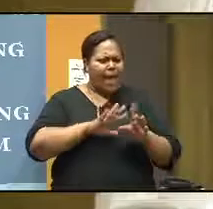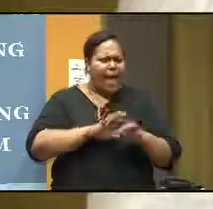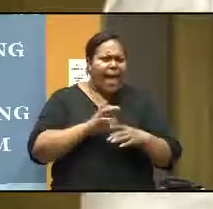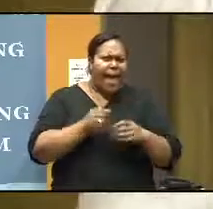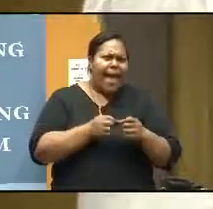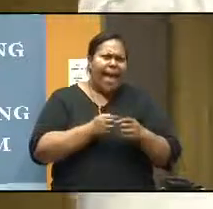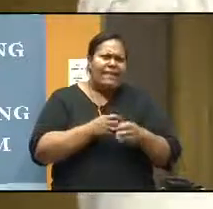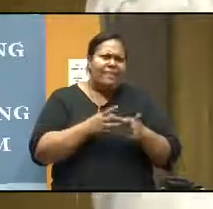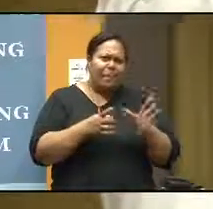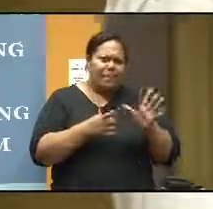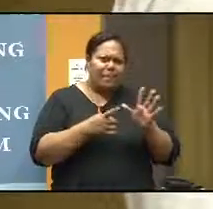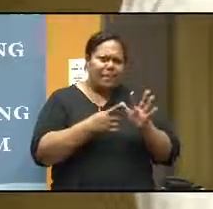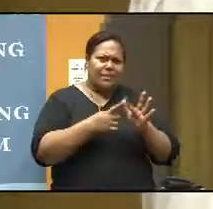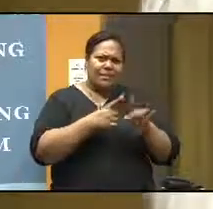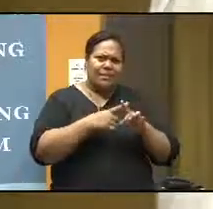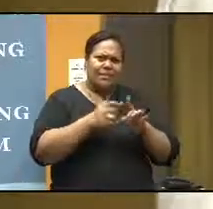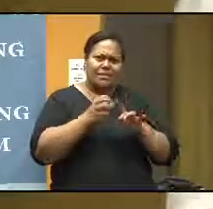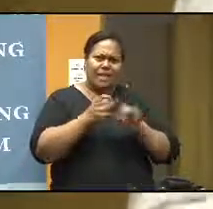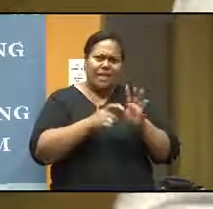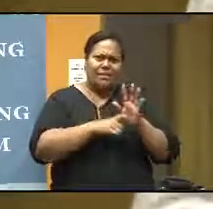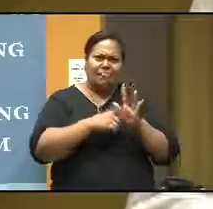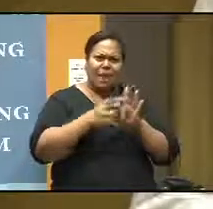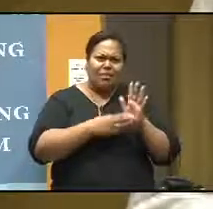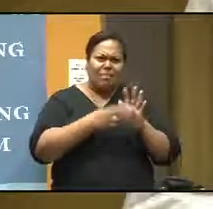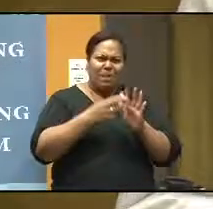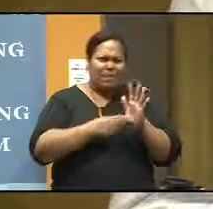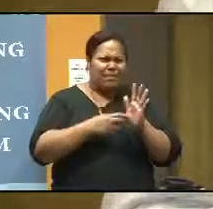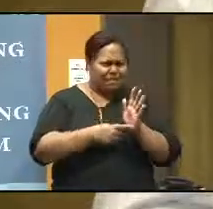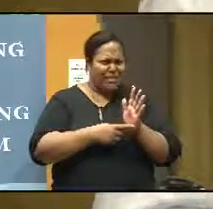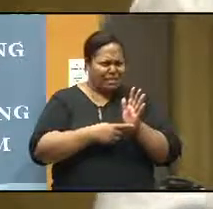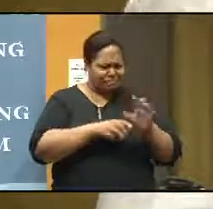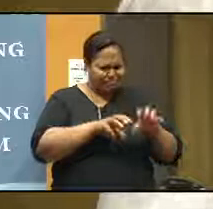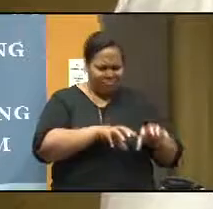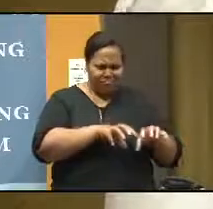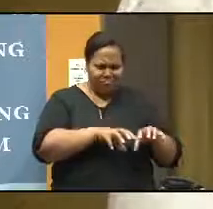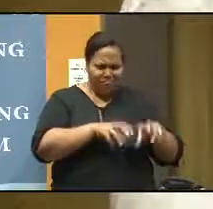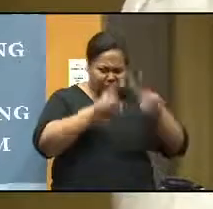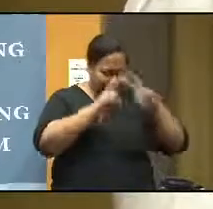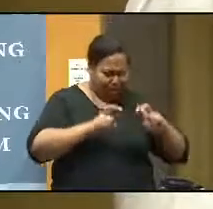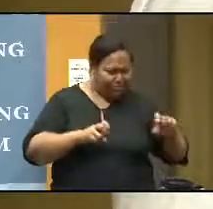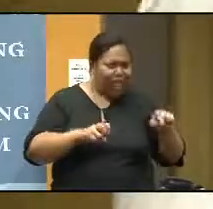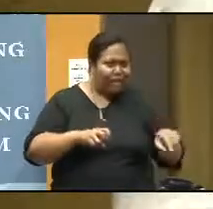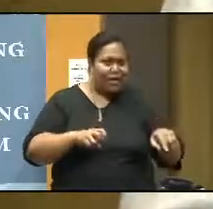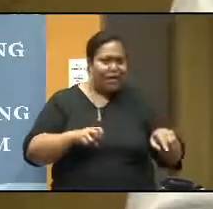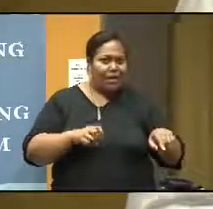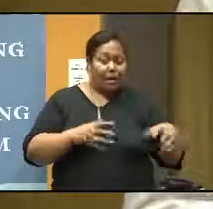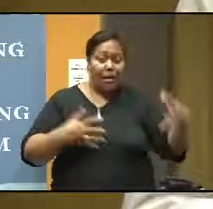applications of the fundamental principles to the real-life problems, the scientific investigation,